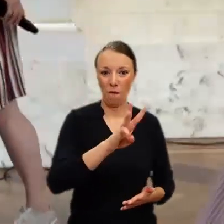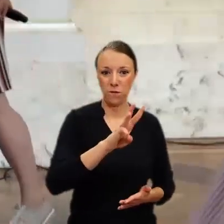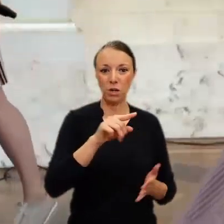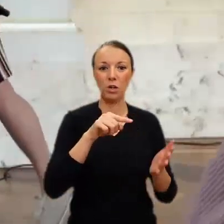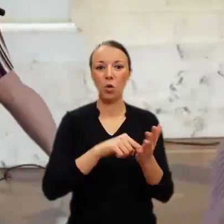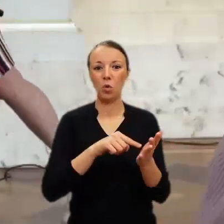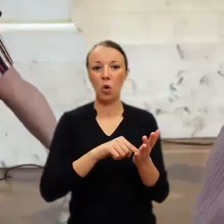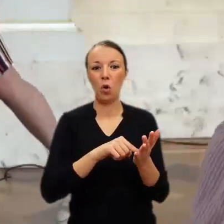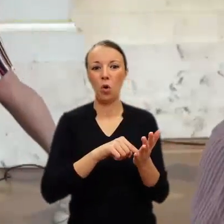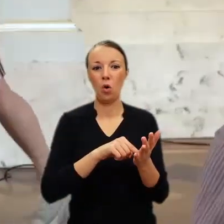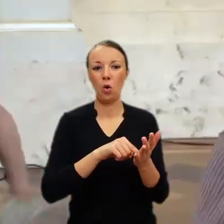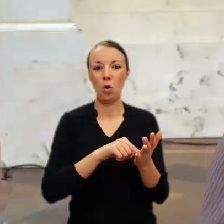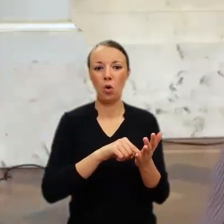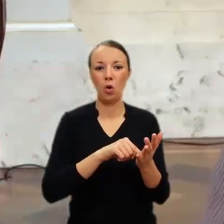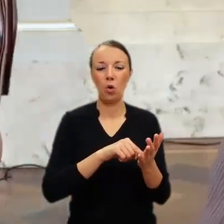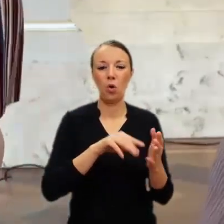he says